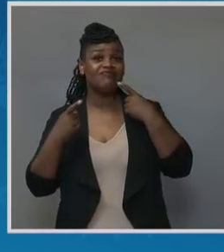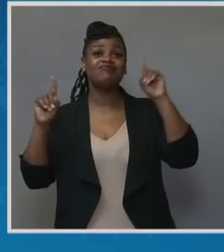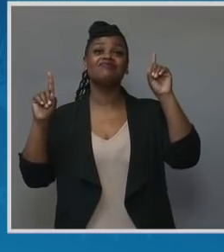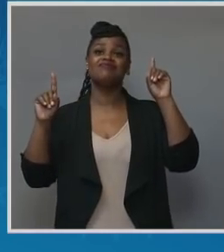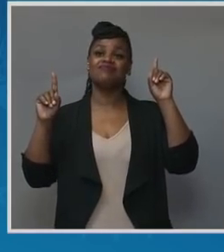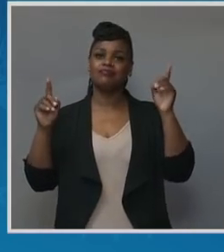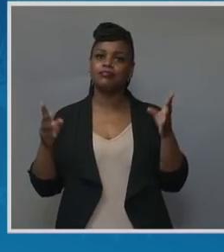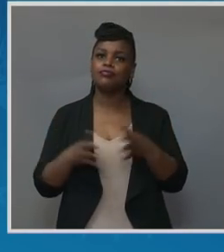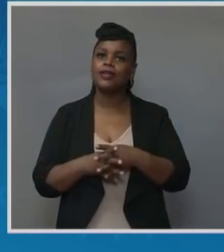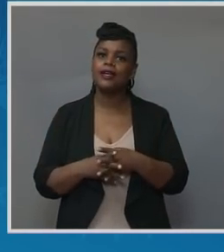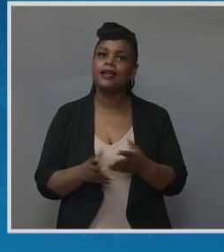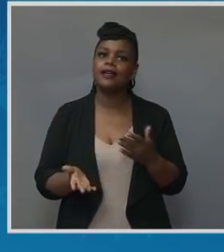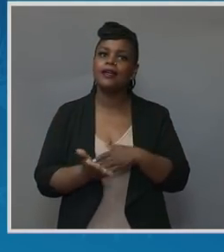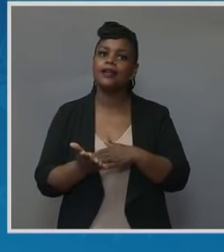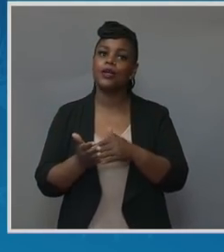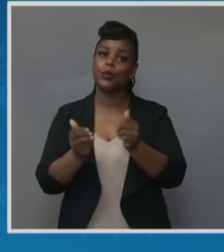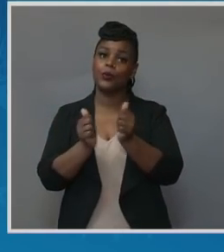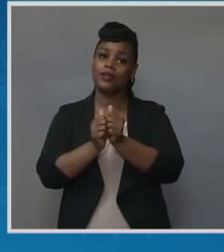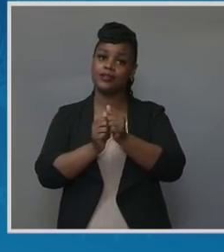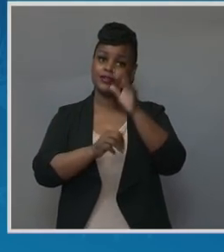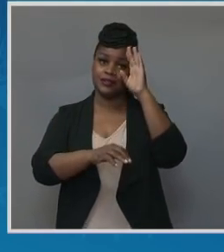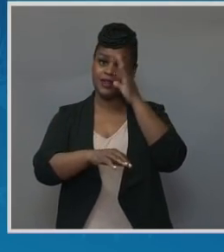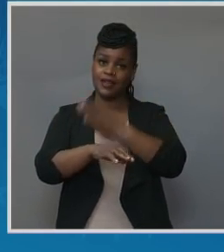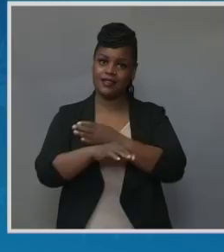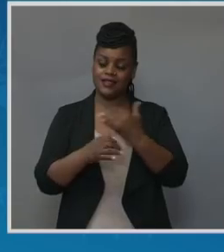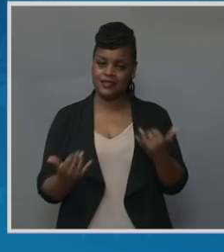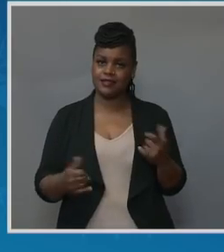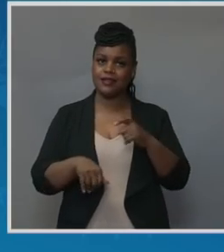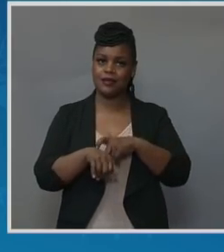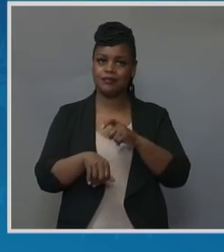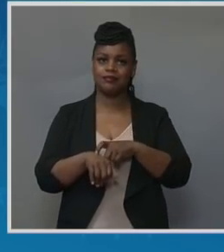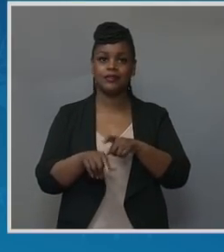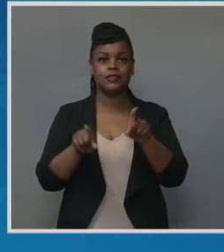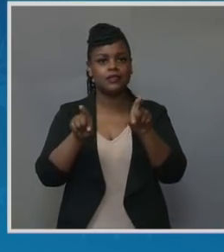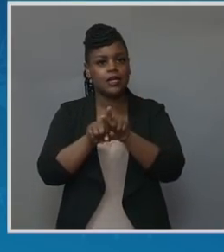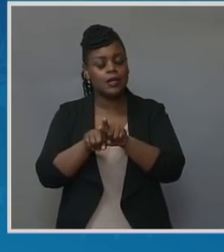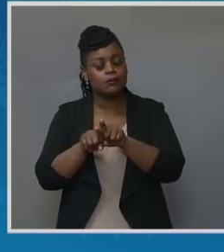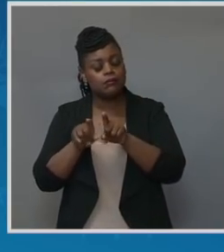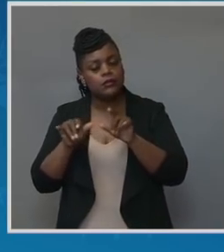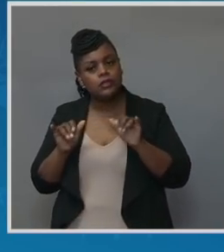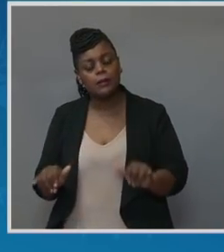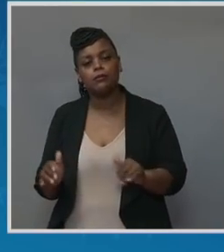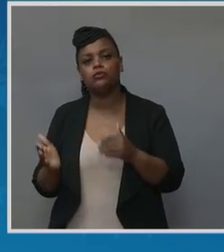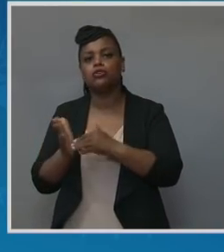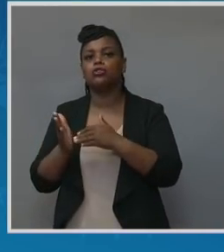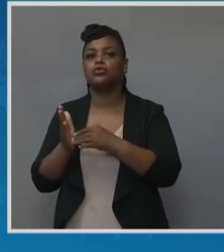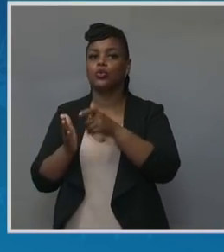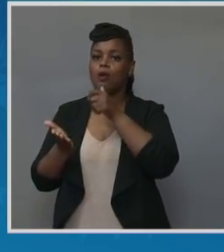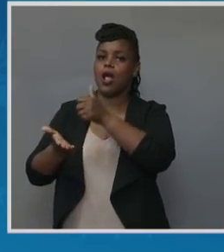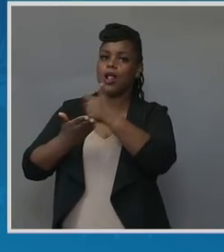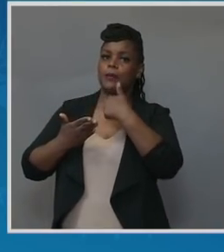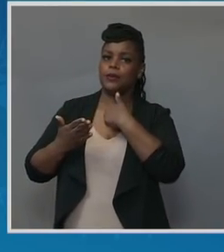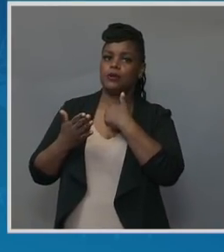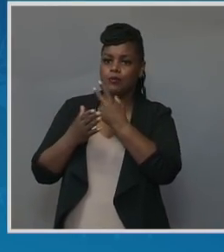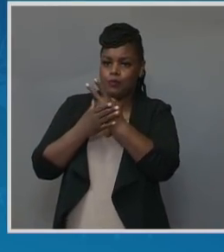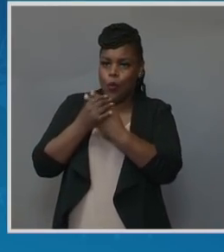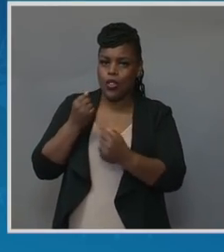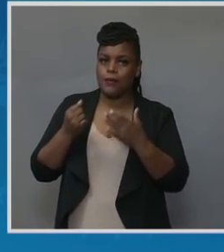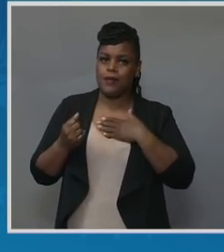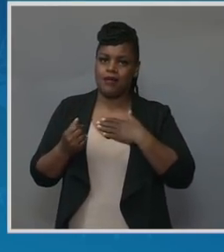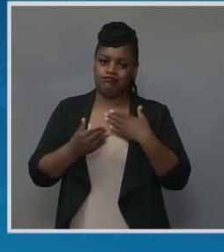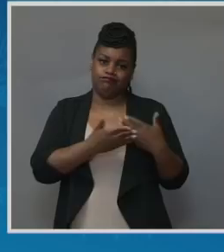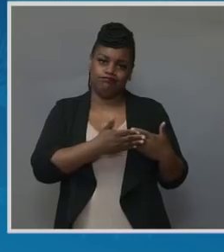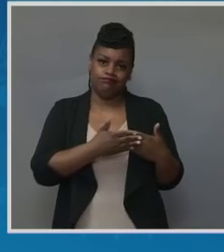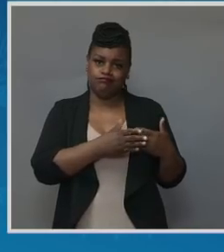with a son this time. The same doctors who delivered my son and my daughter were both the two primary